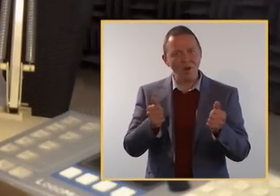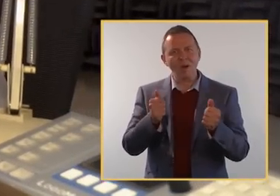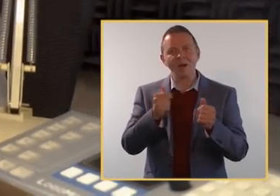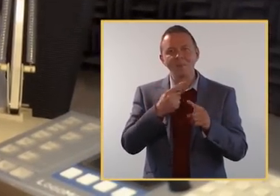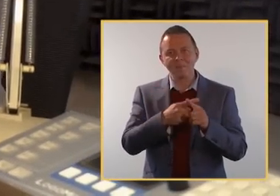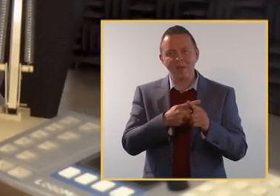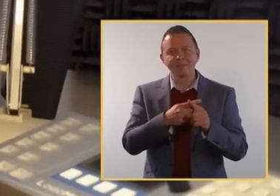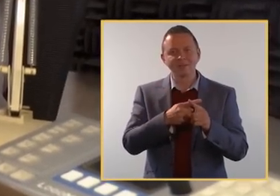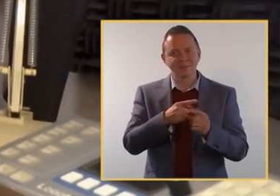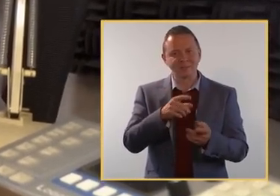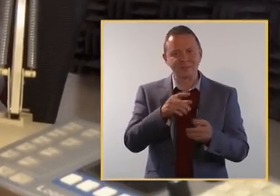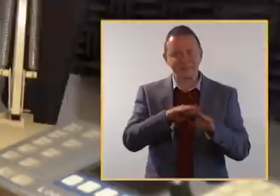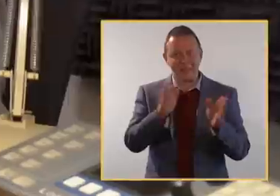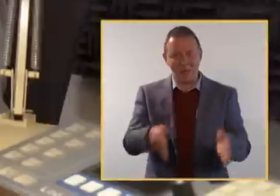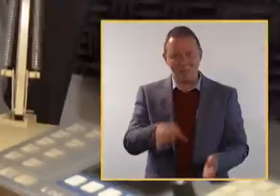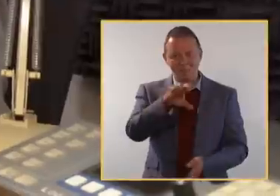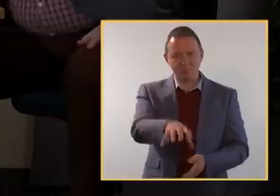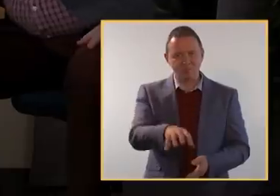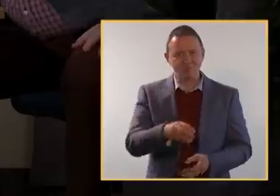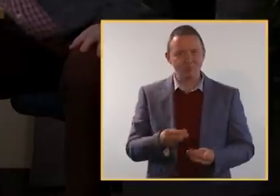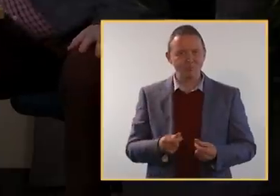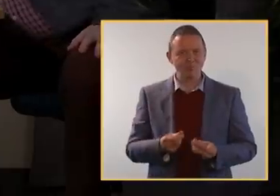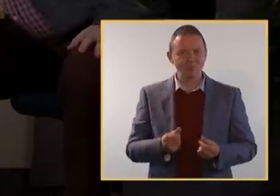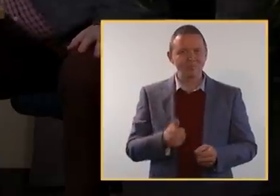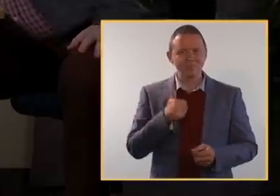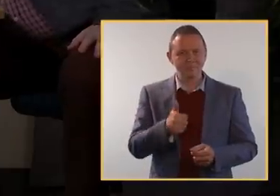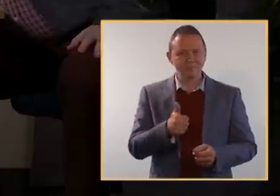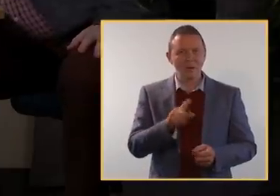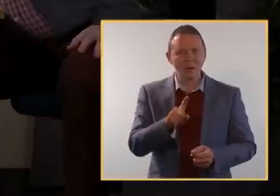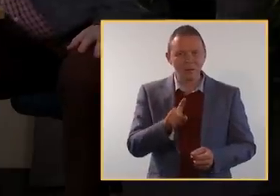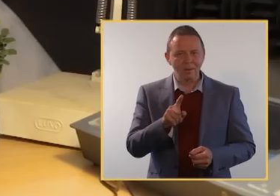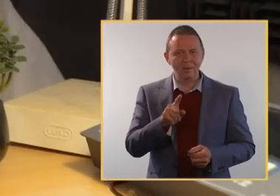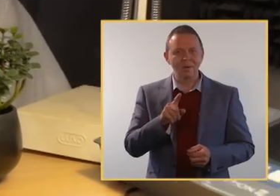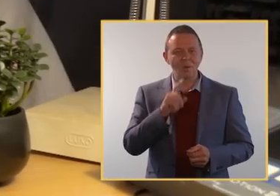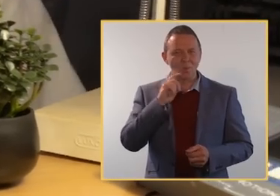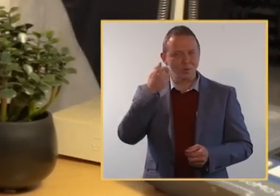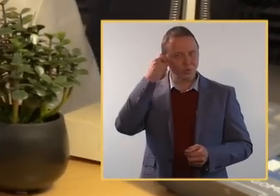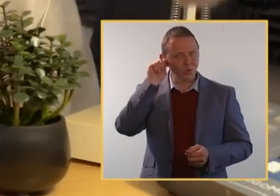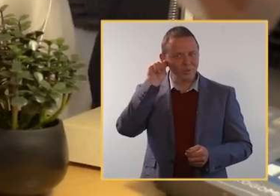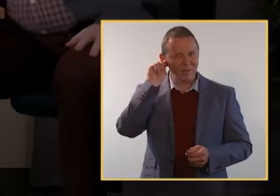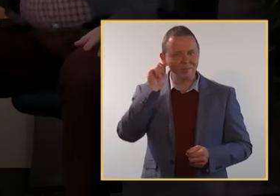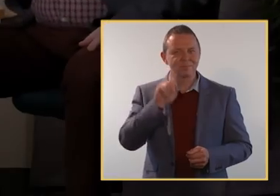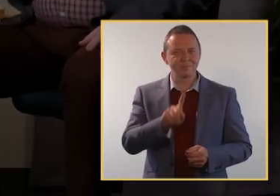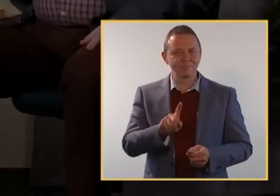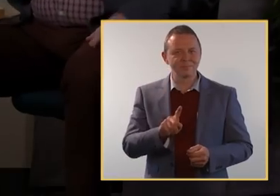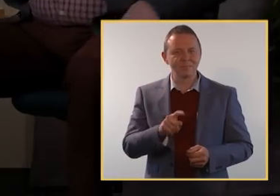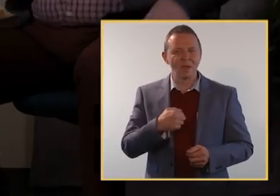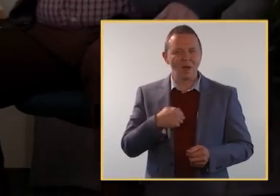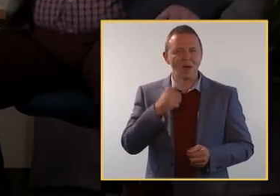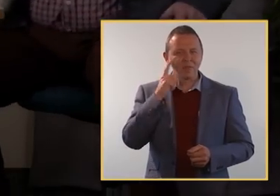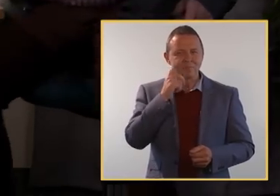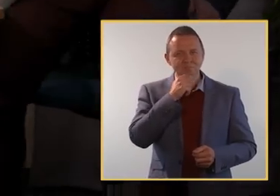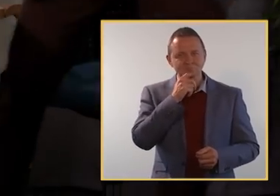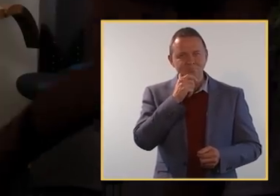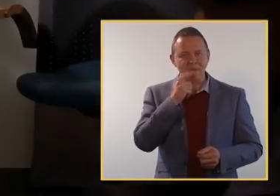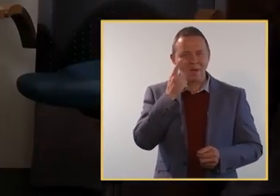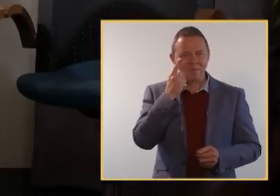table microphone. Catch. Hey, I heard that. Oh, let me turn this down. I think I'll shop around.